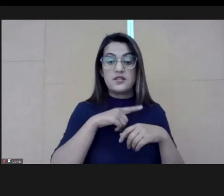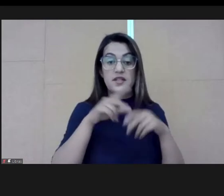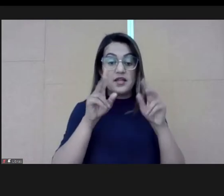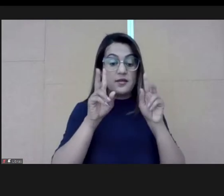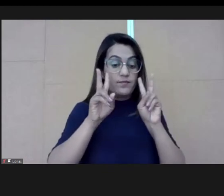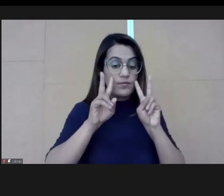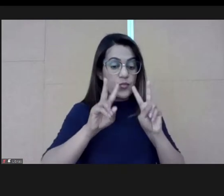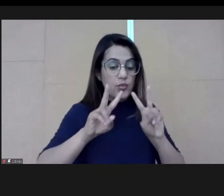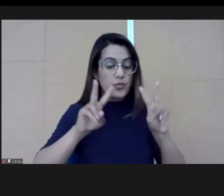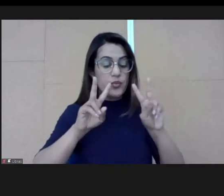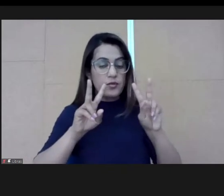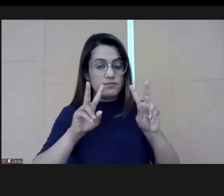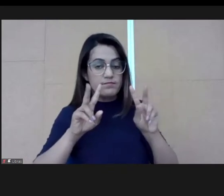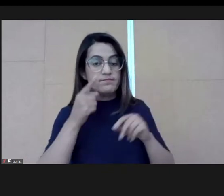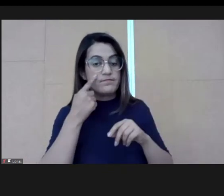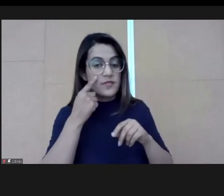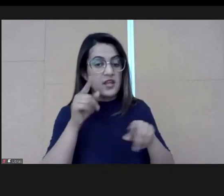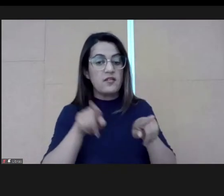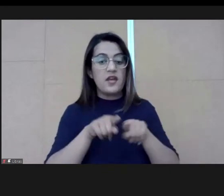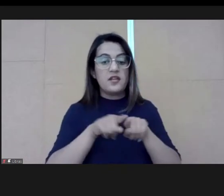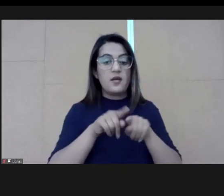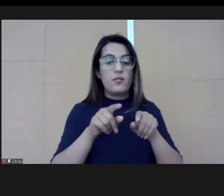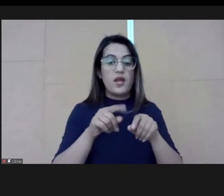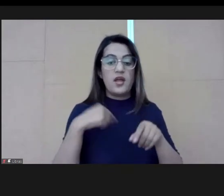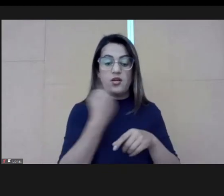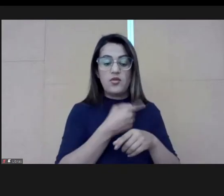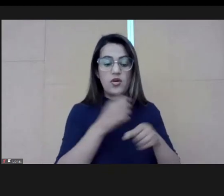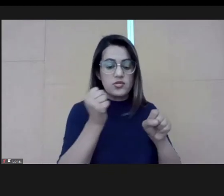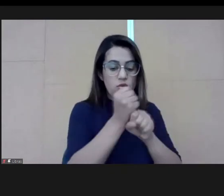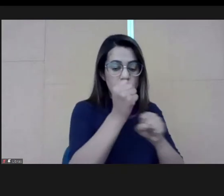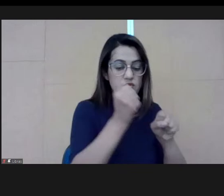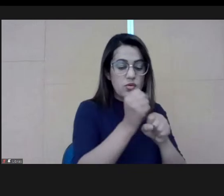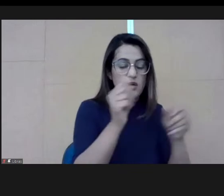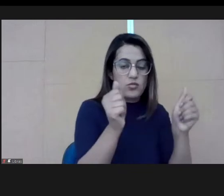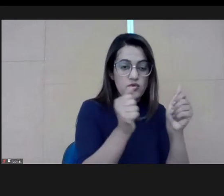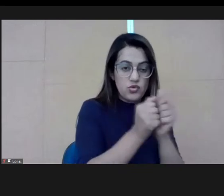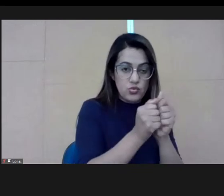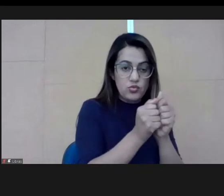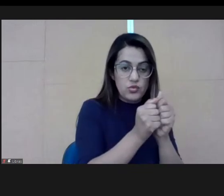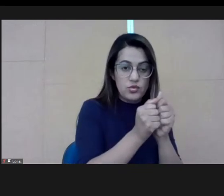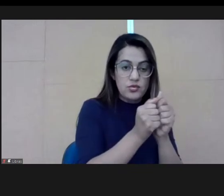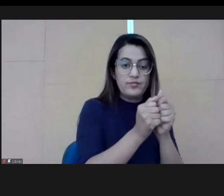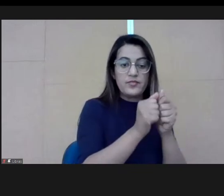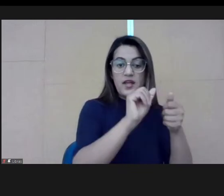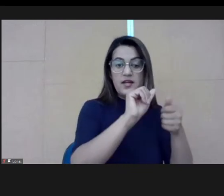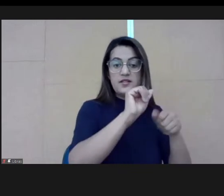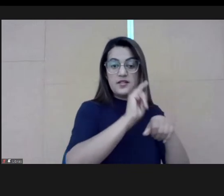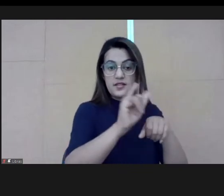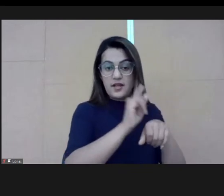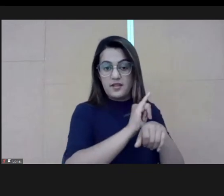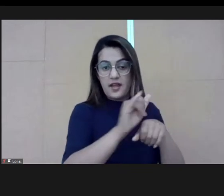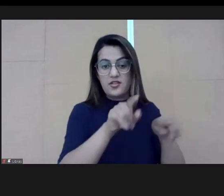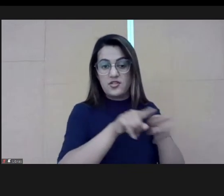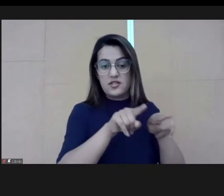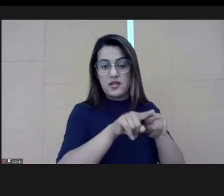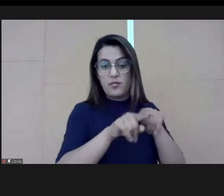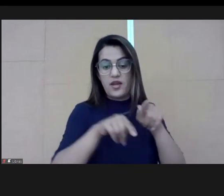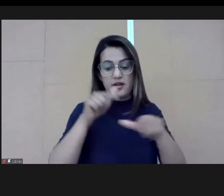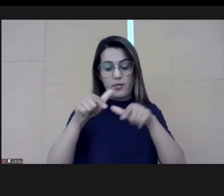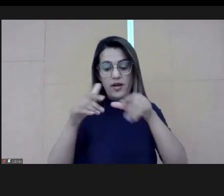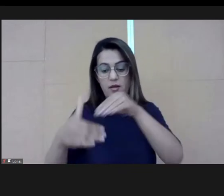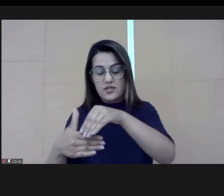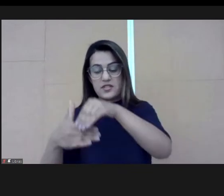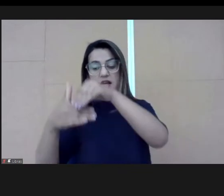site. We construct these skills with him and work his leadership